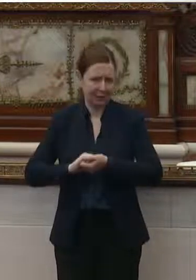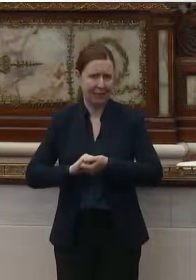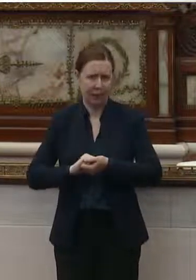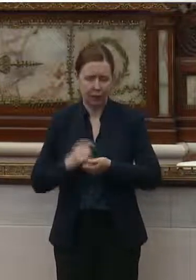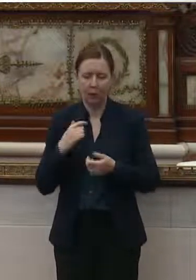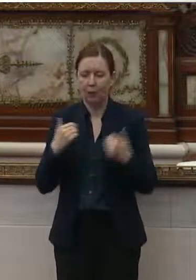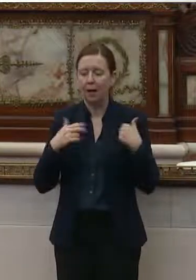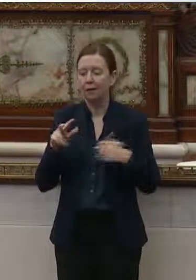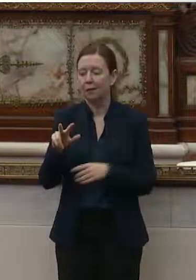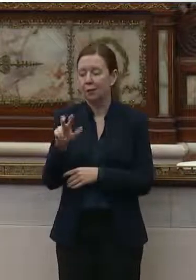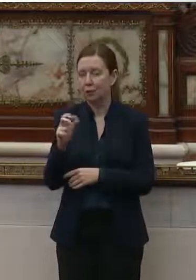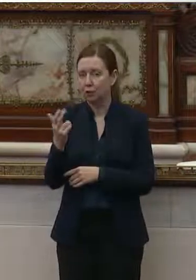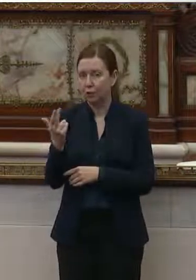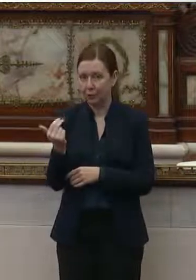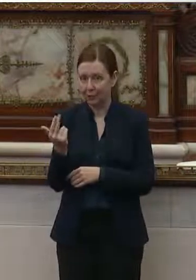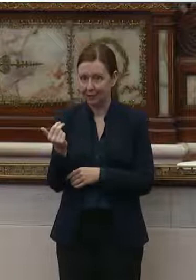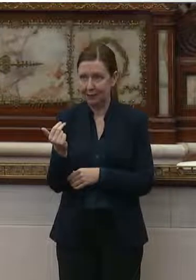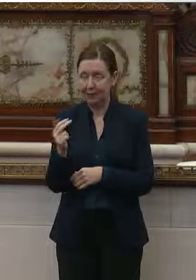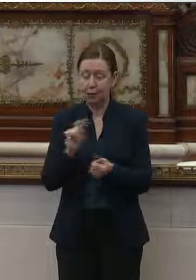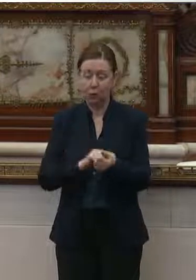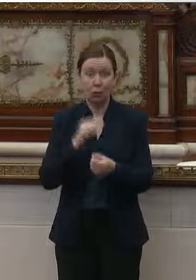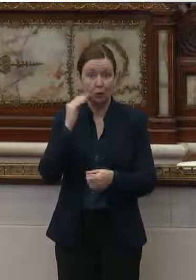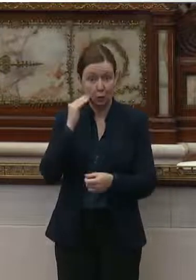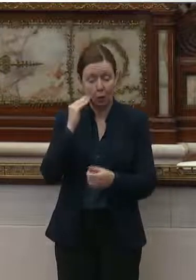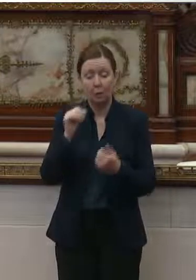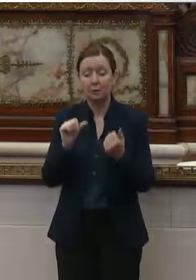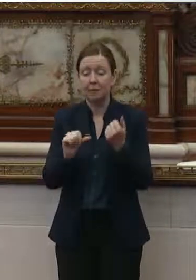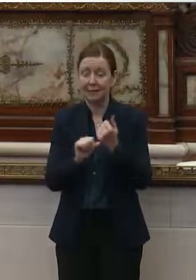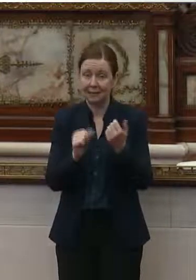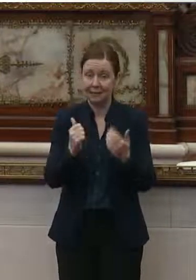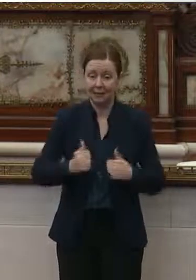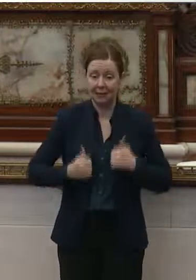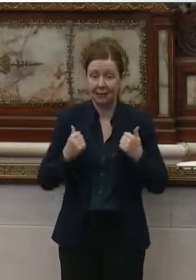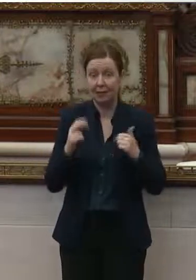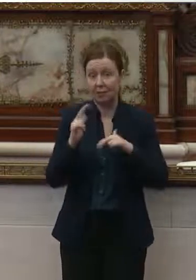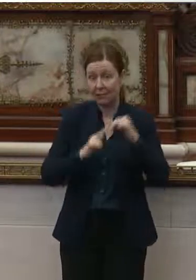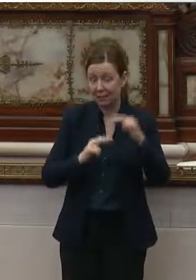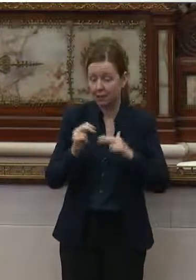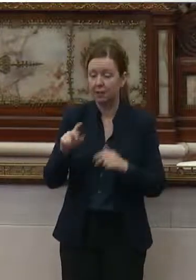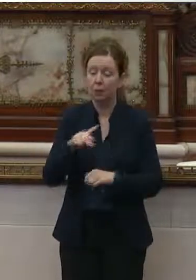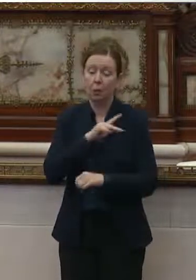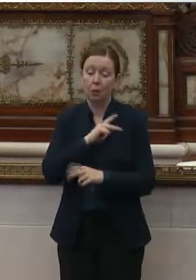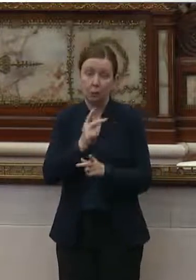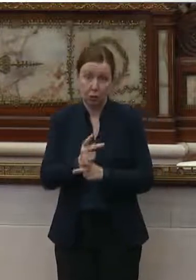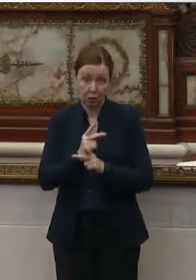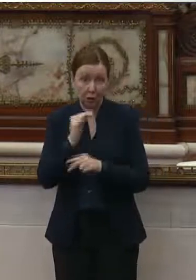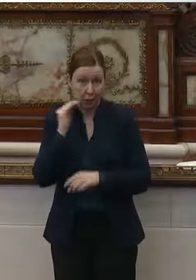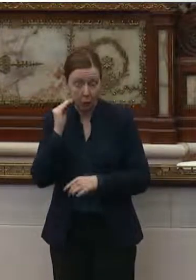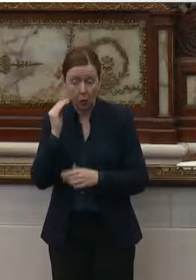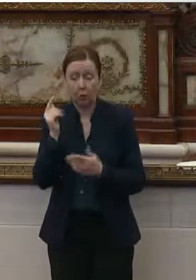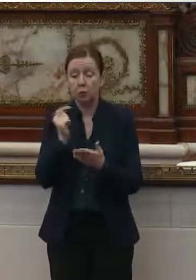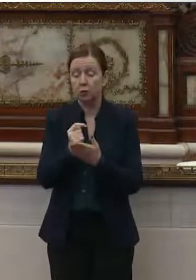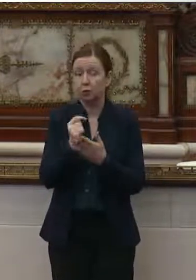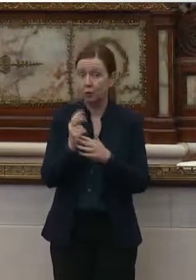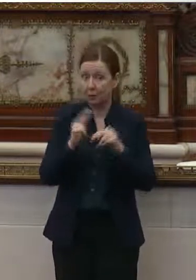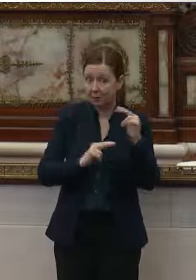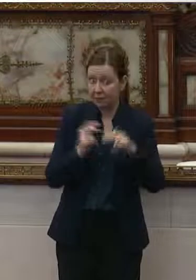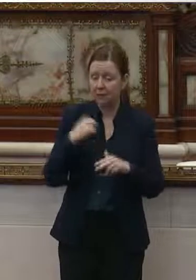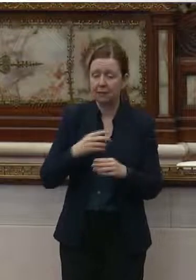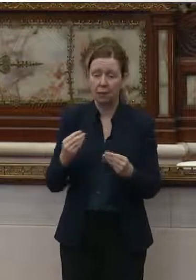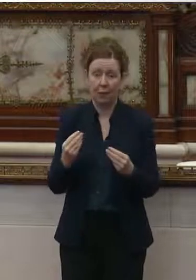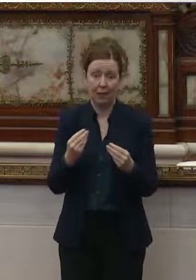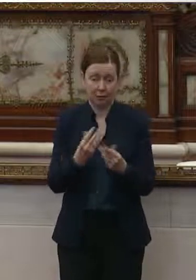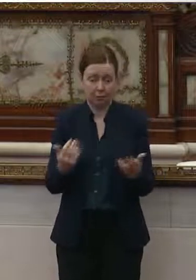have 313 nursing homes, assisted living facilities, personal care homes, treatment facilities that we